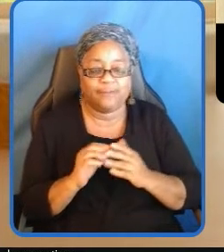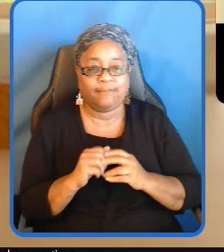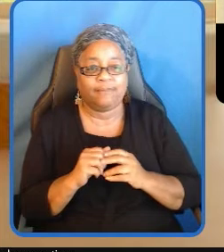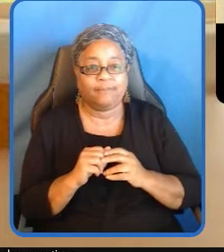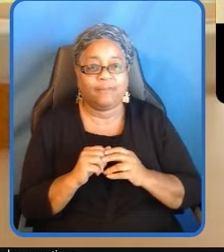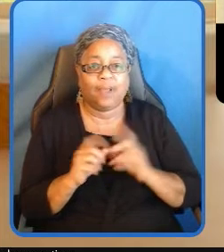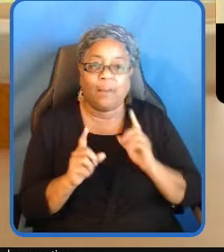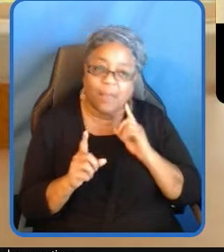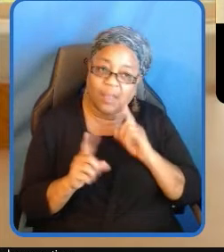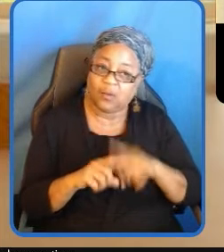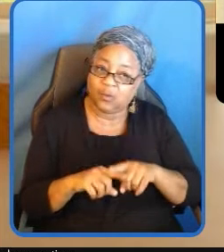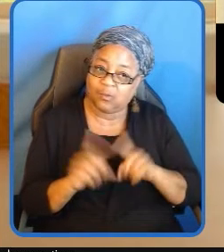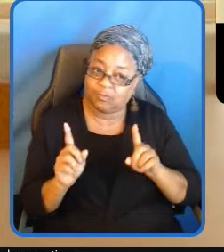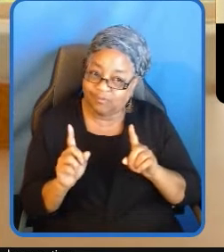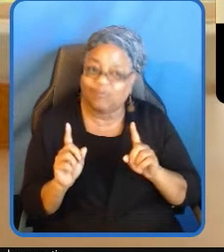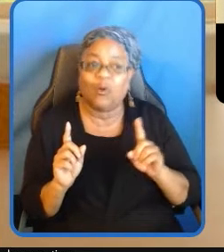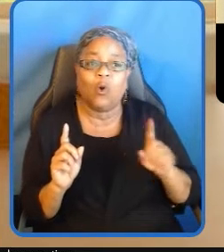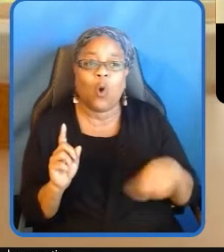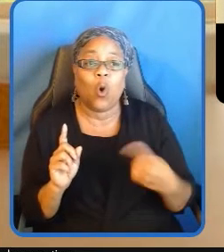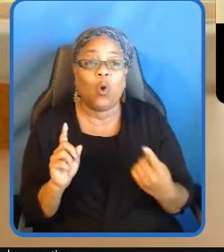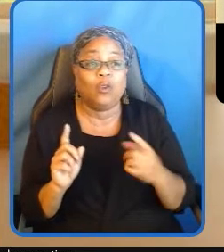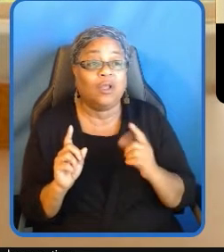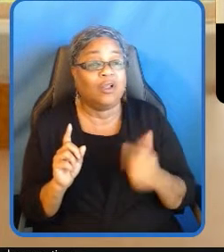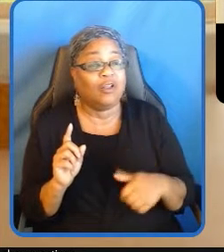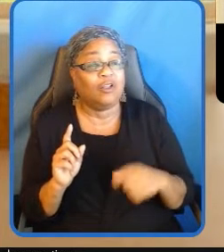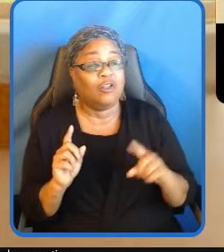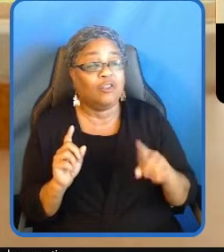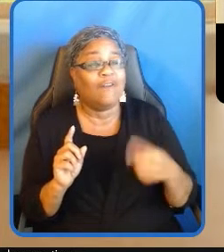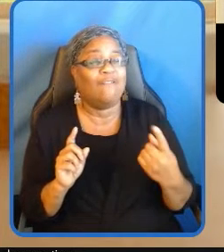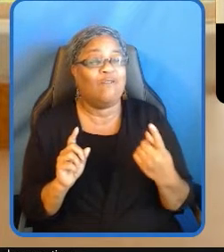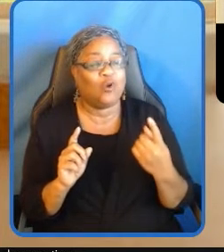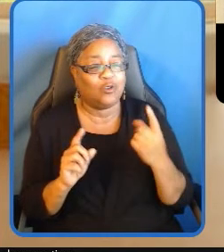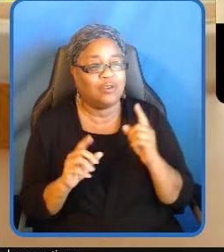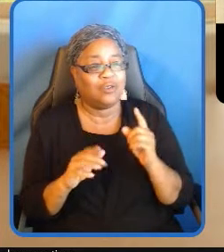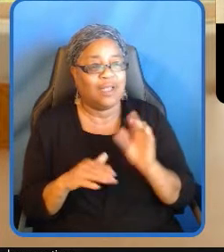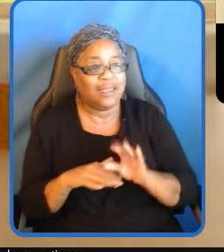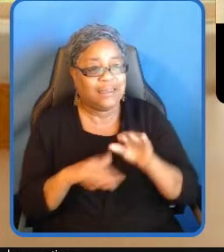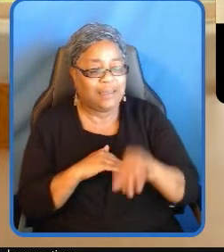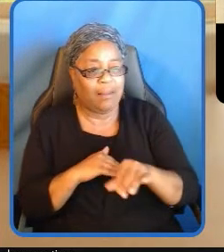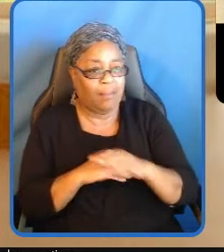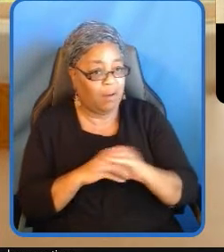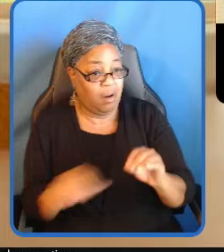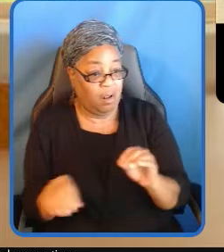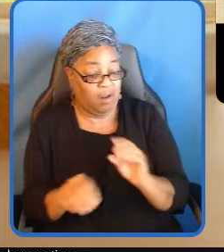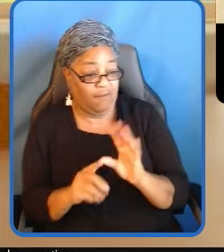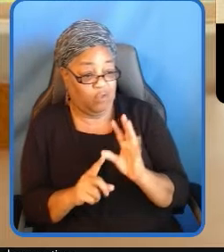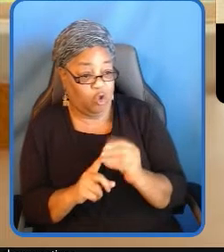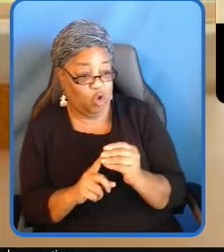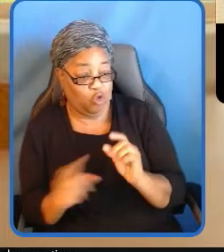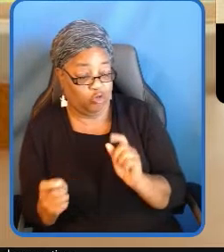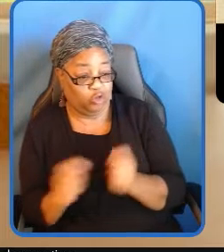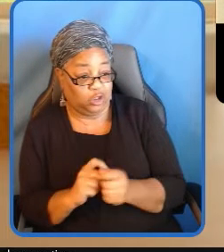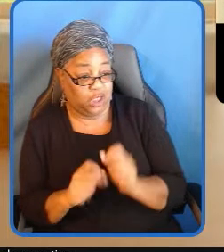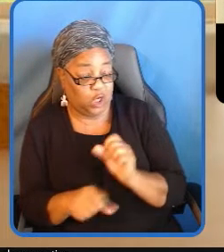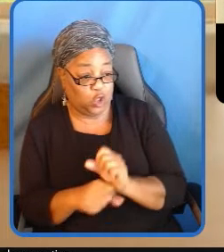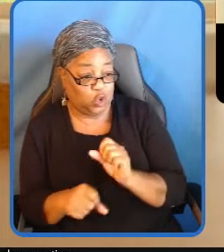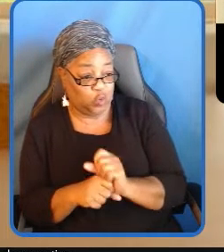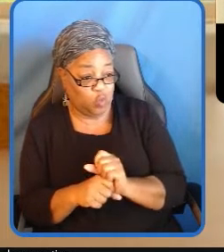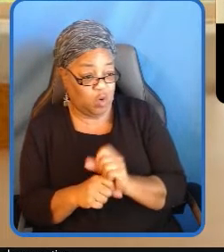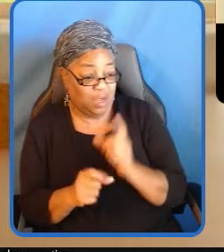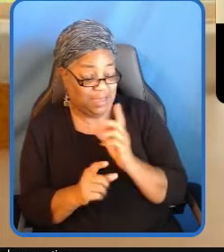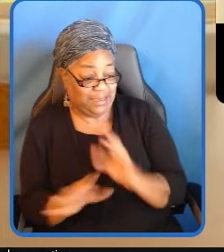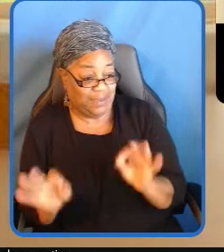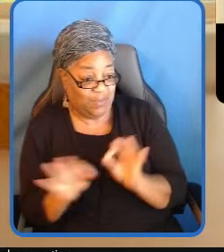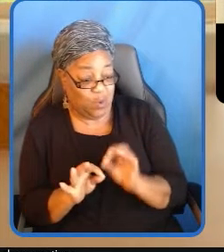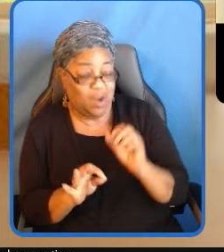that's just the first step none of the culture change work that we are trying to do matters if our young people don't have